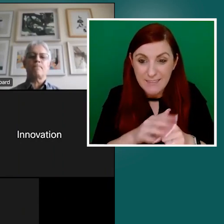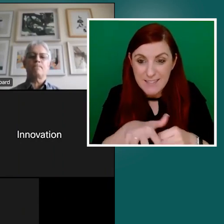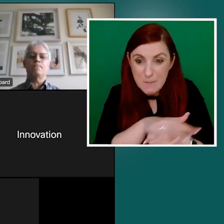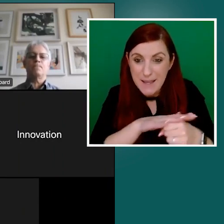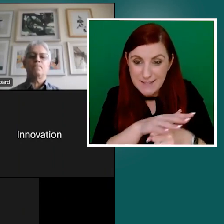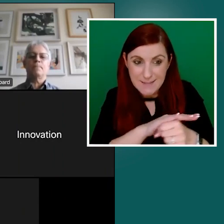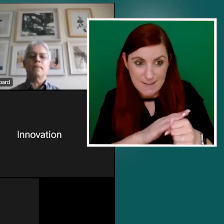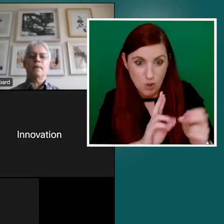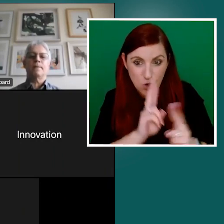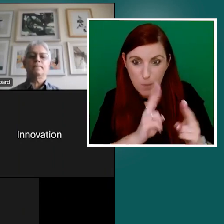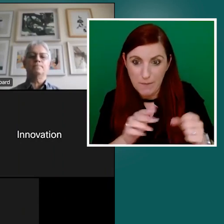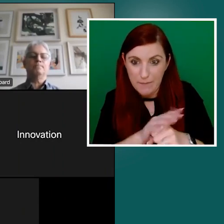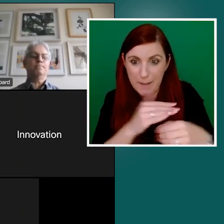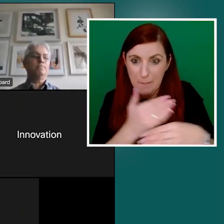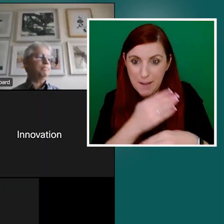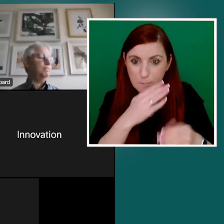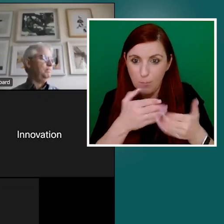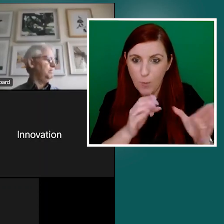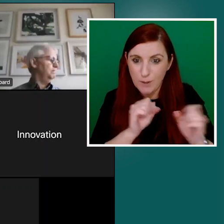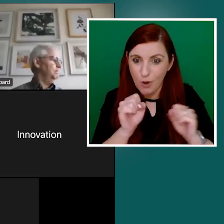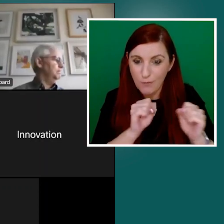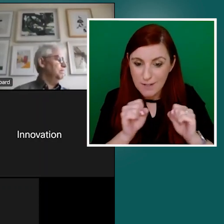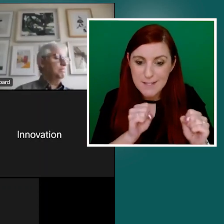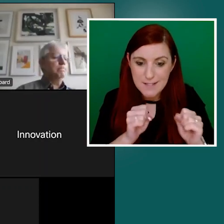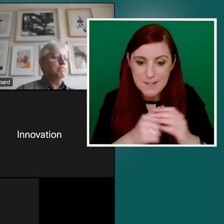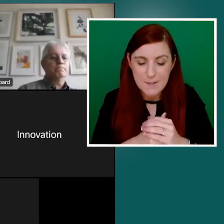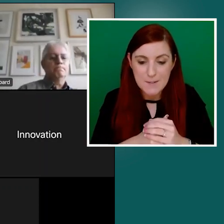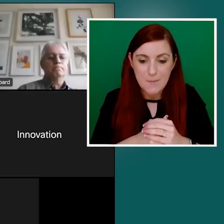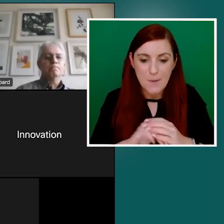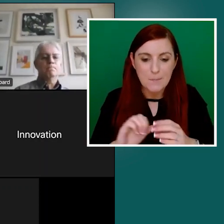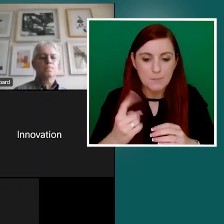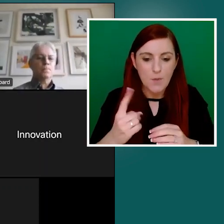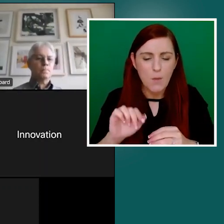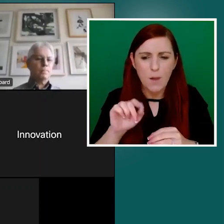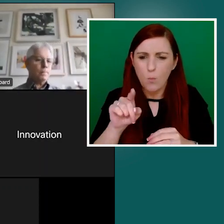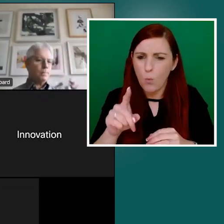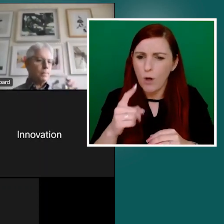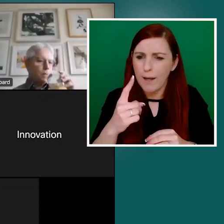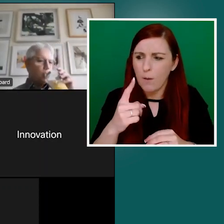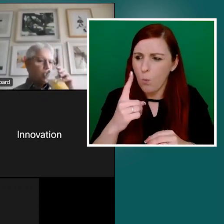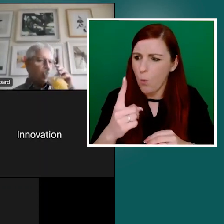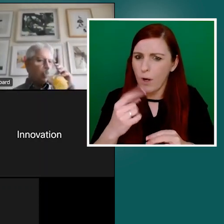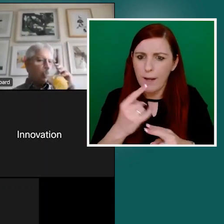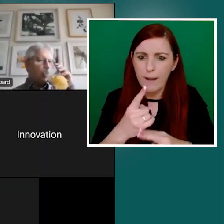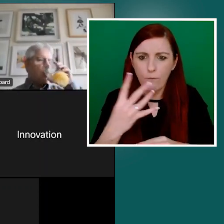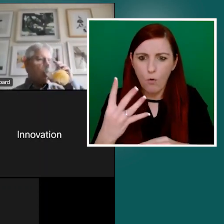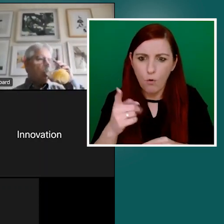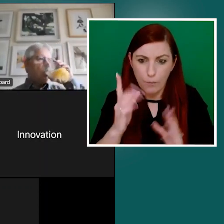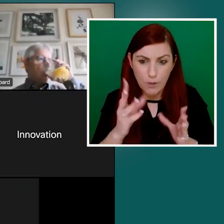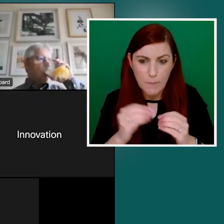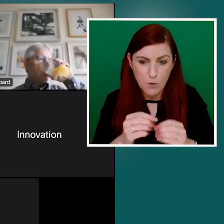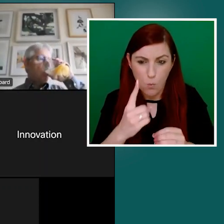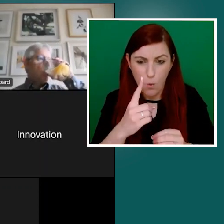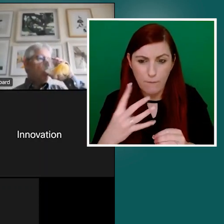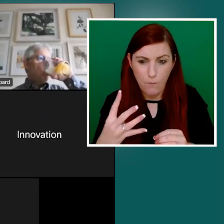And the other thing that struck me, actually, I was one of your one in four. You mentioned people struggling with discount. And I suddenly had a flashback to last Sunday and